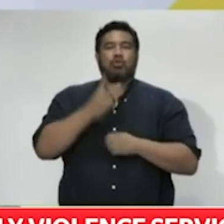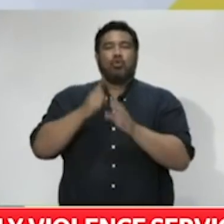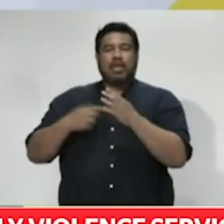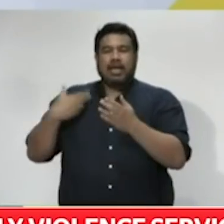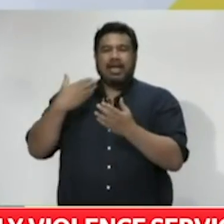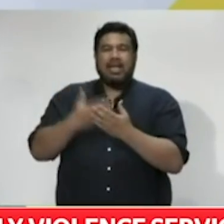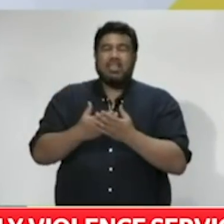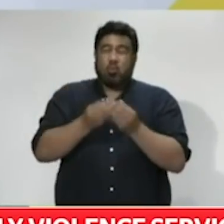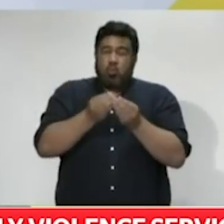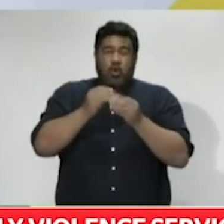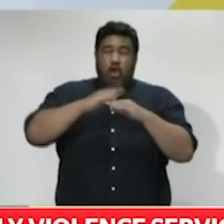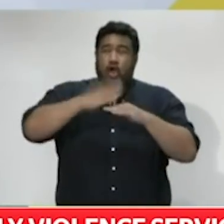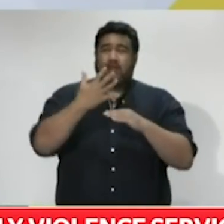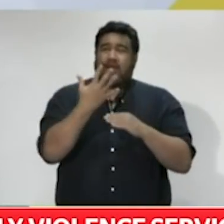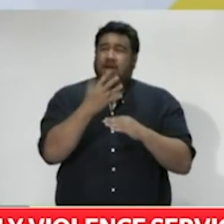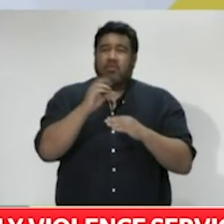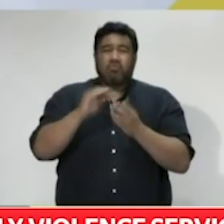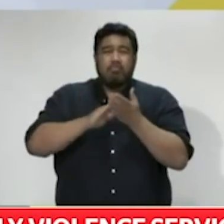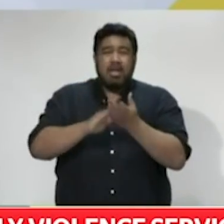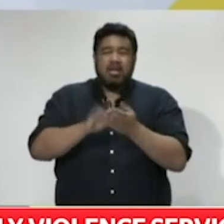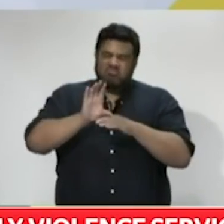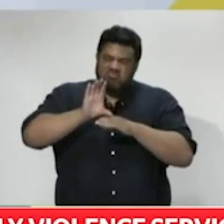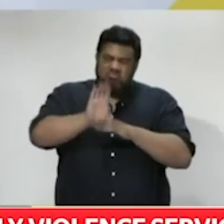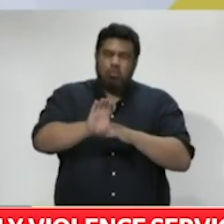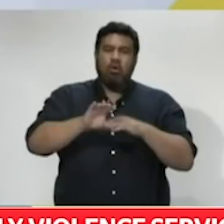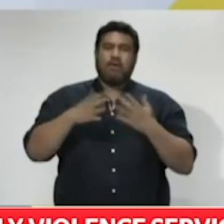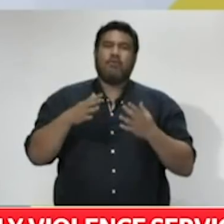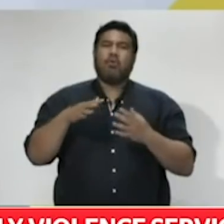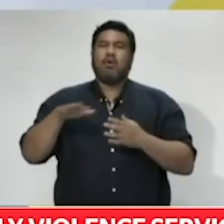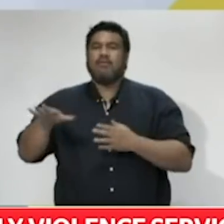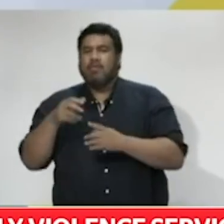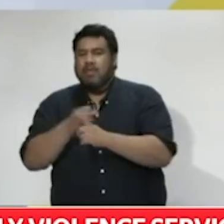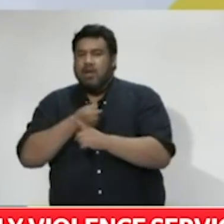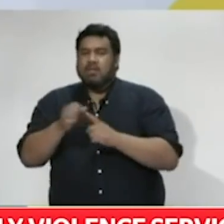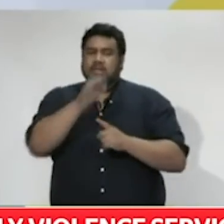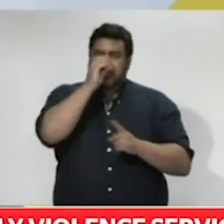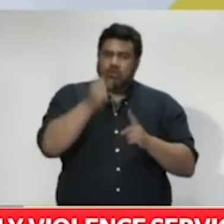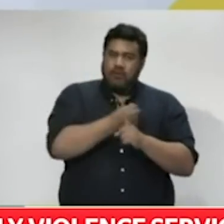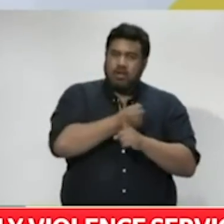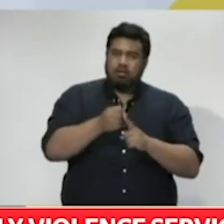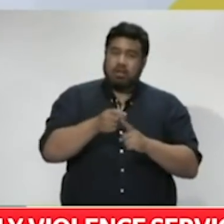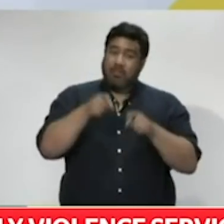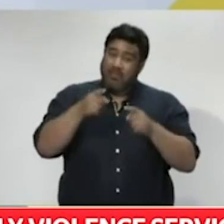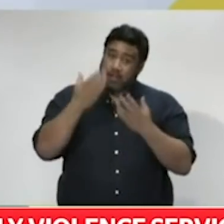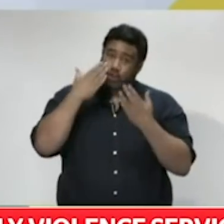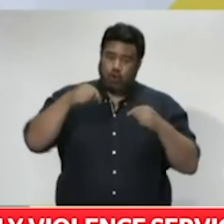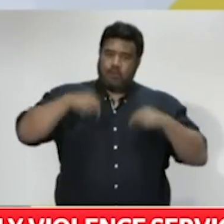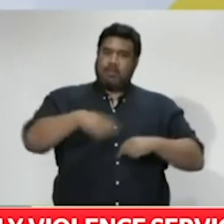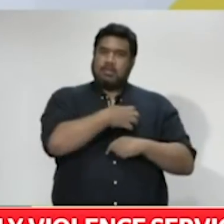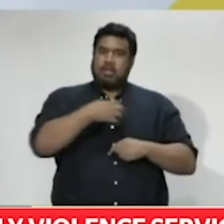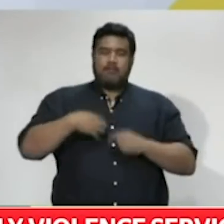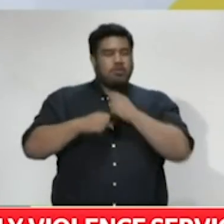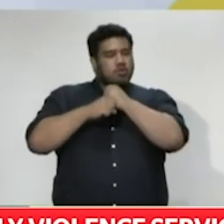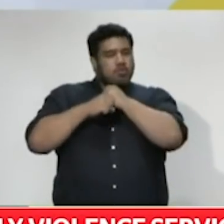half a billion dollars towards this work. This demonstrates the commitment of this government